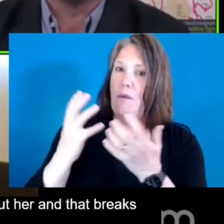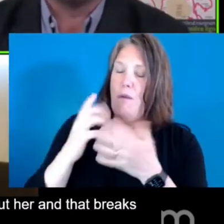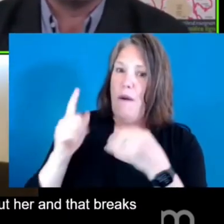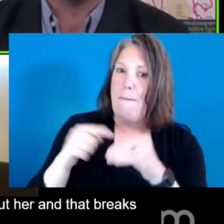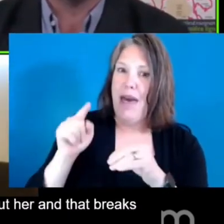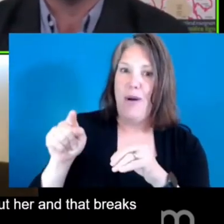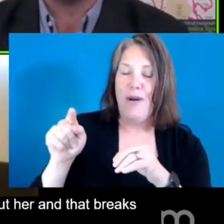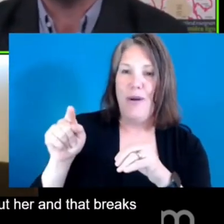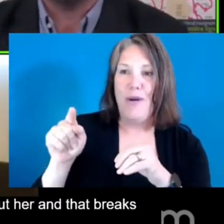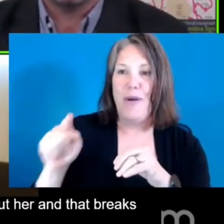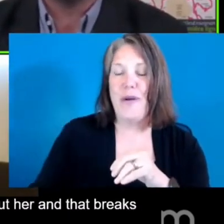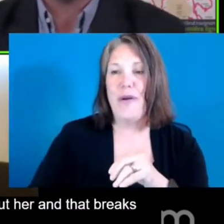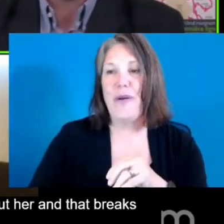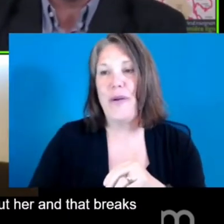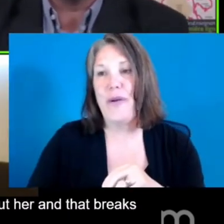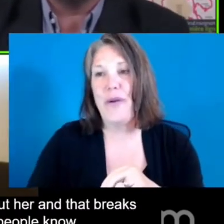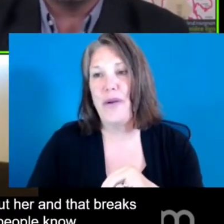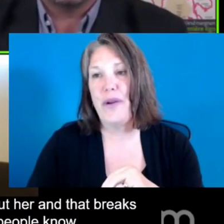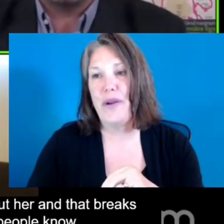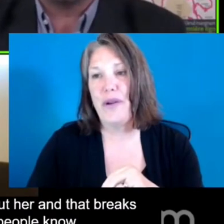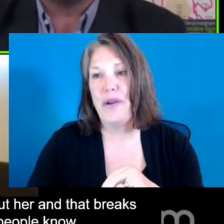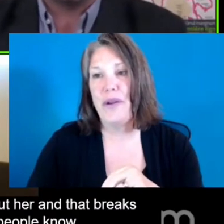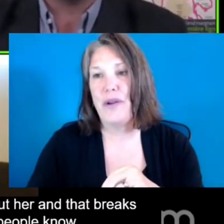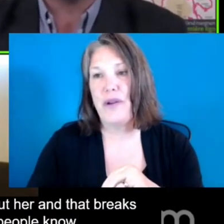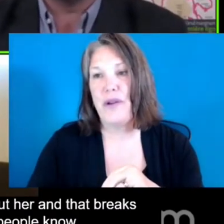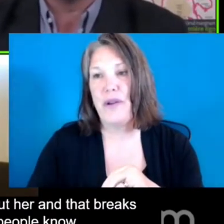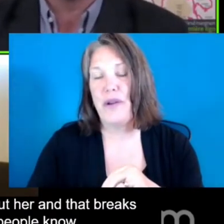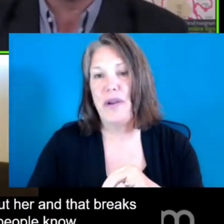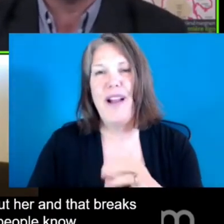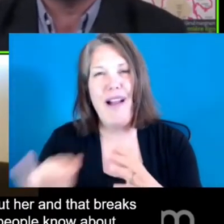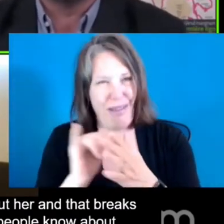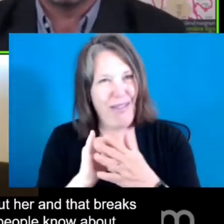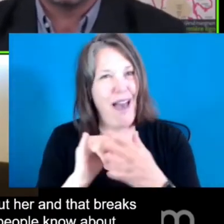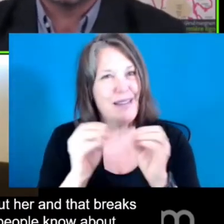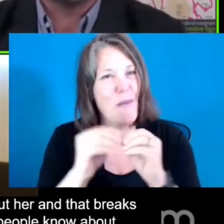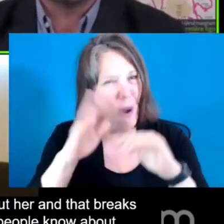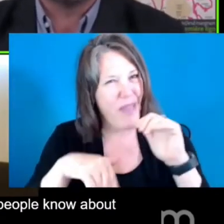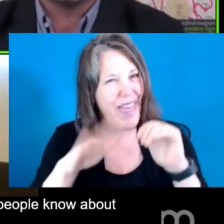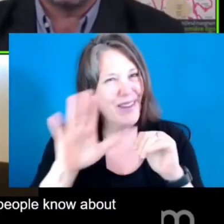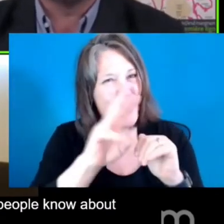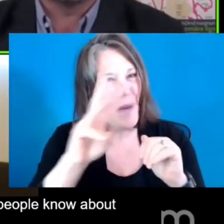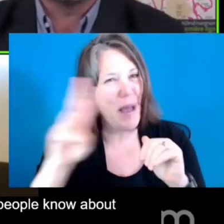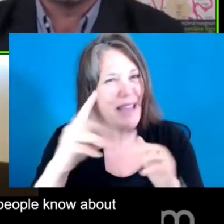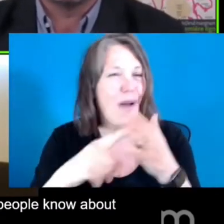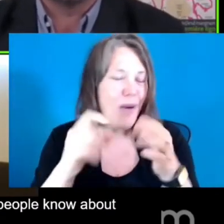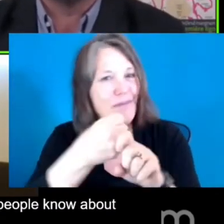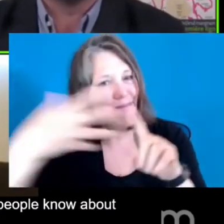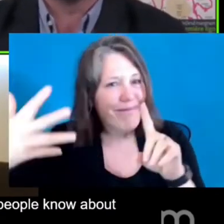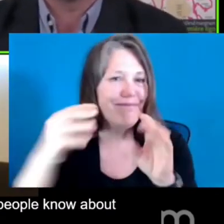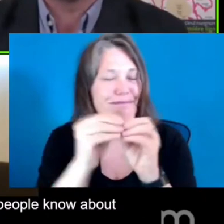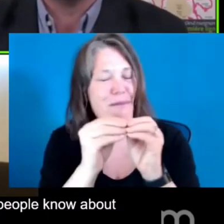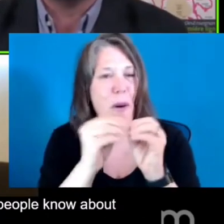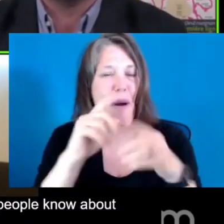website or what people know? People know about leading not only the transition team for the Biden administration education,